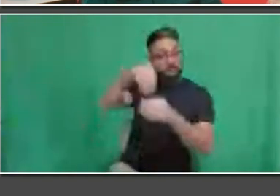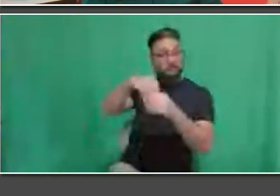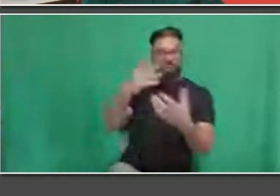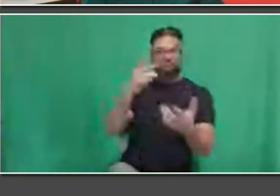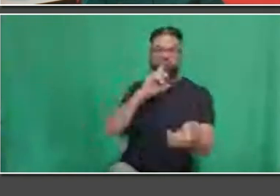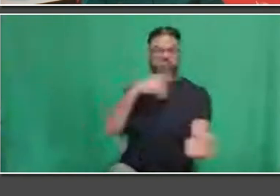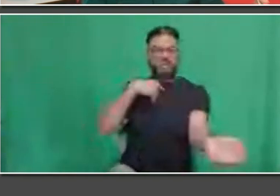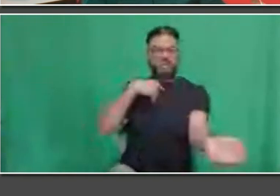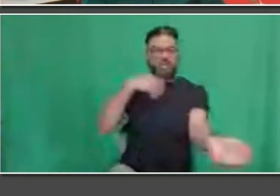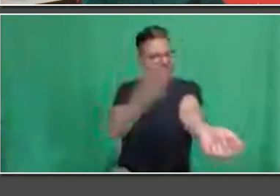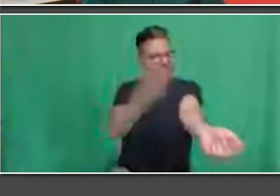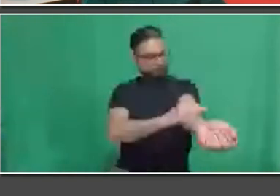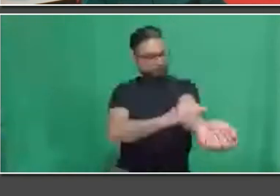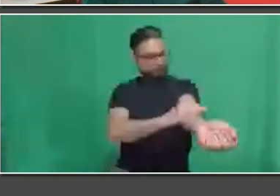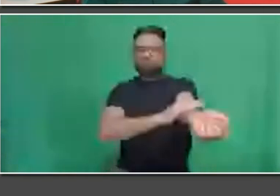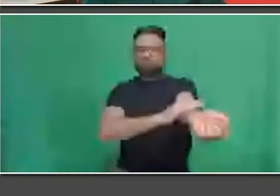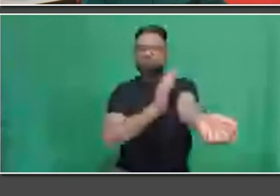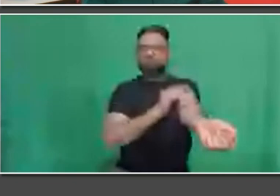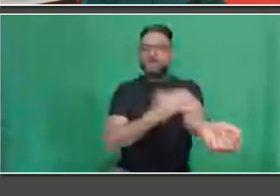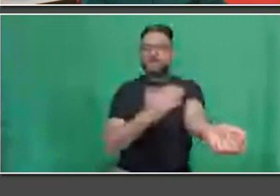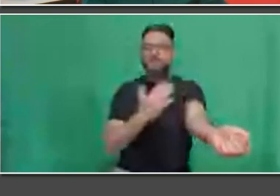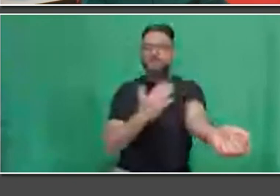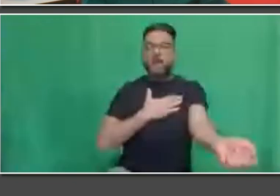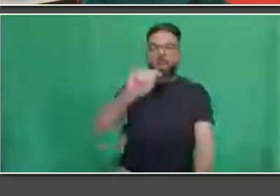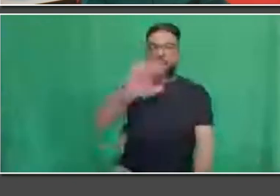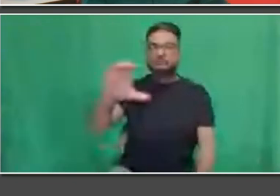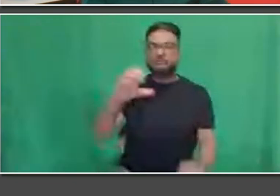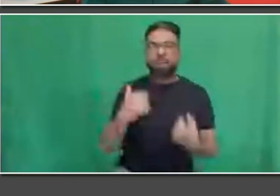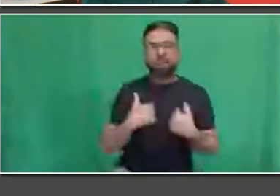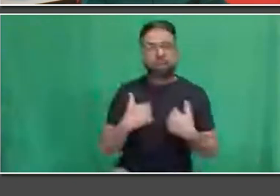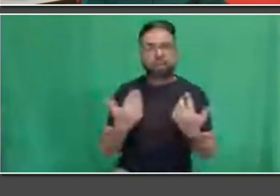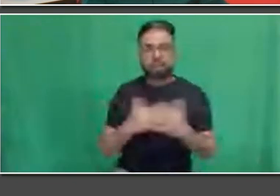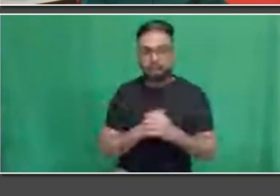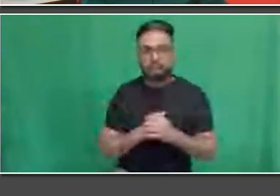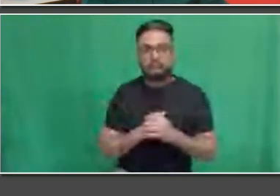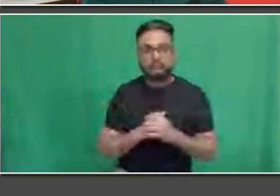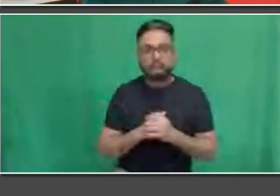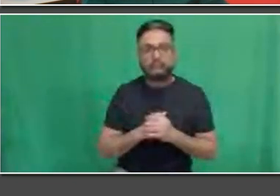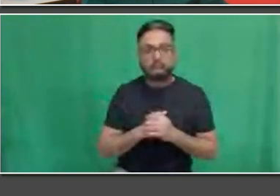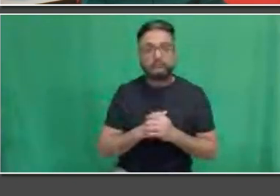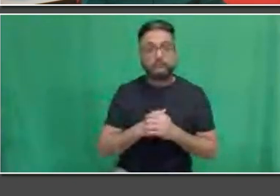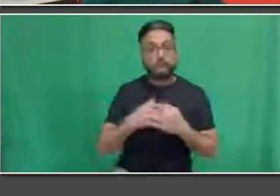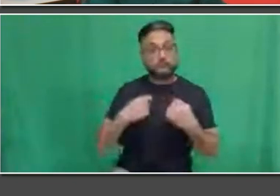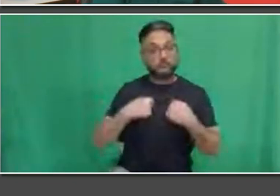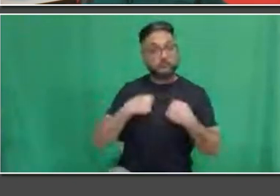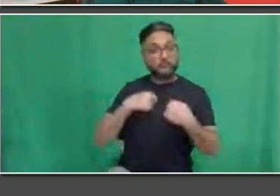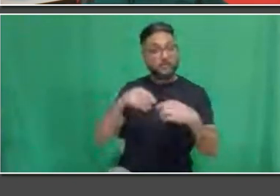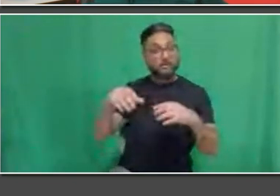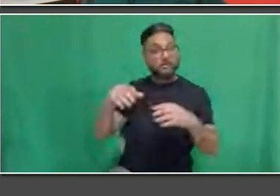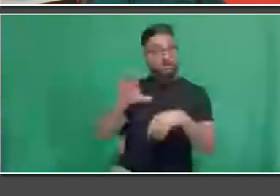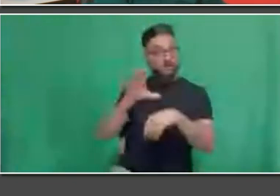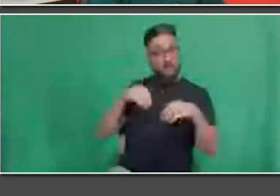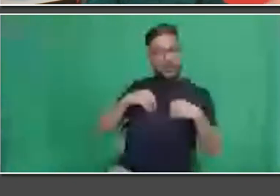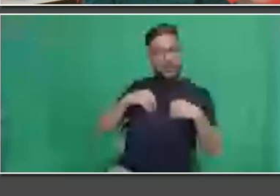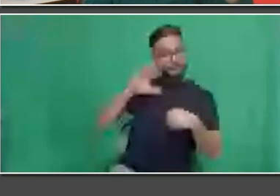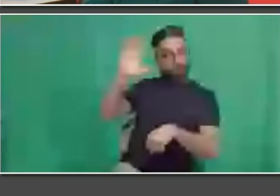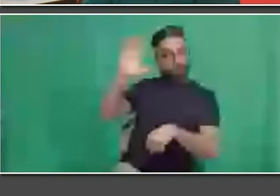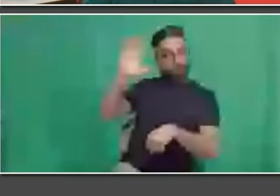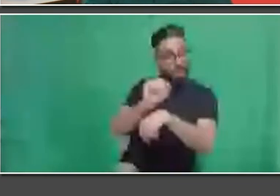But once I accepted TTC's offer, I started to think, what would have happened had I not had the summer years as my reference?